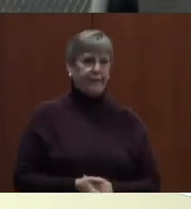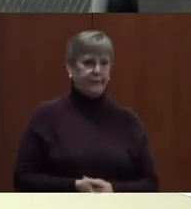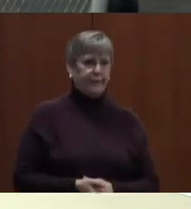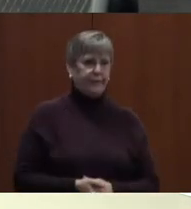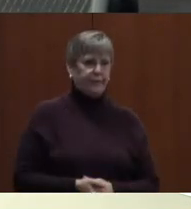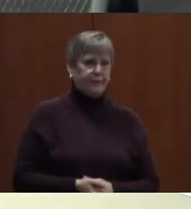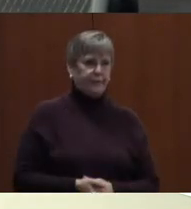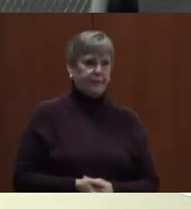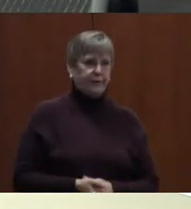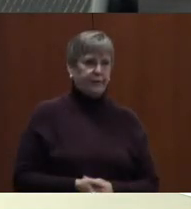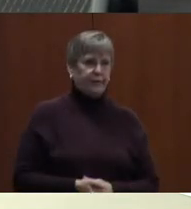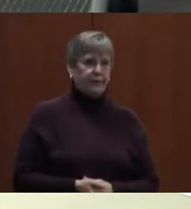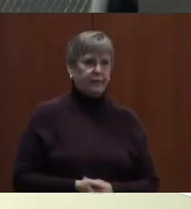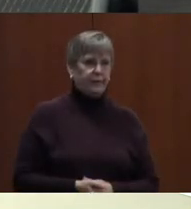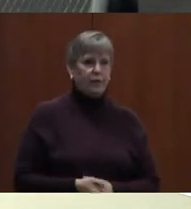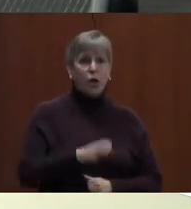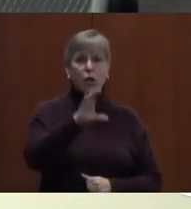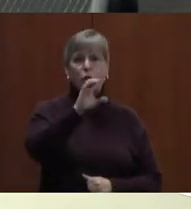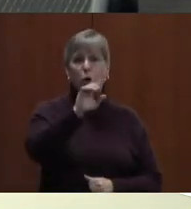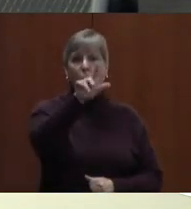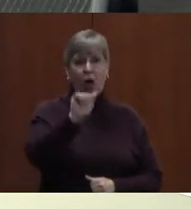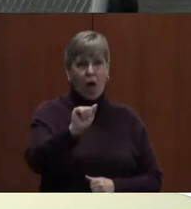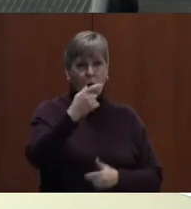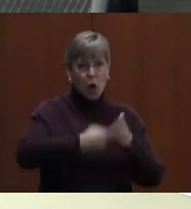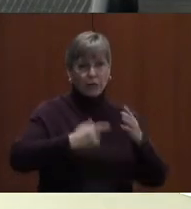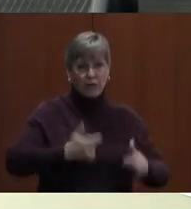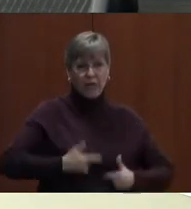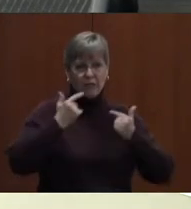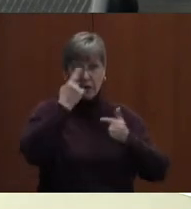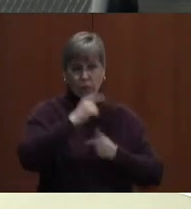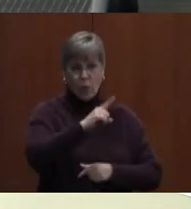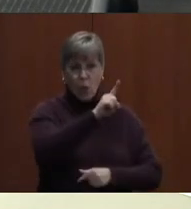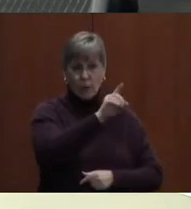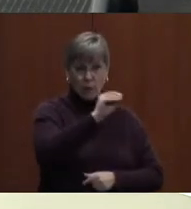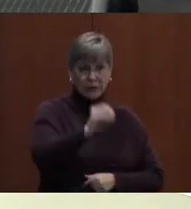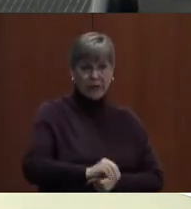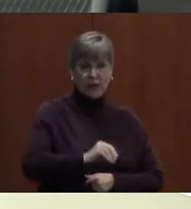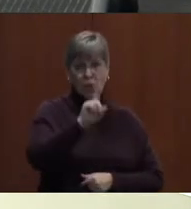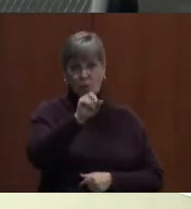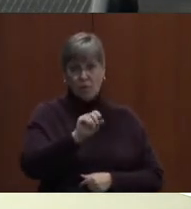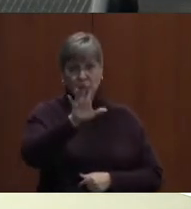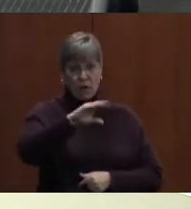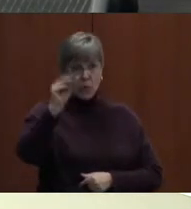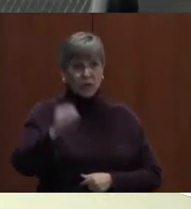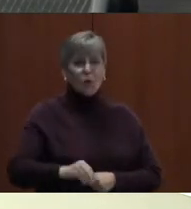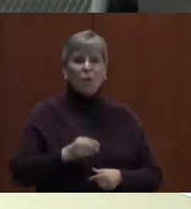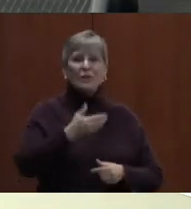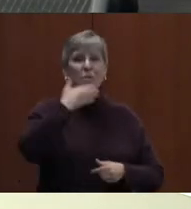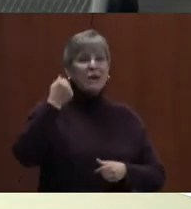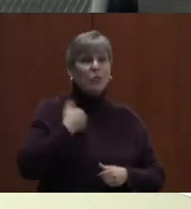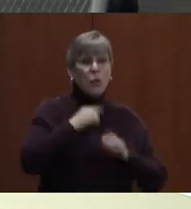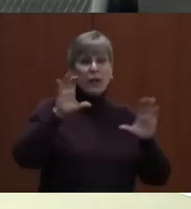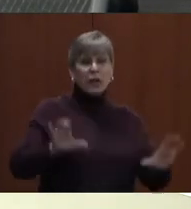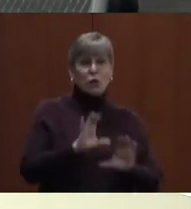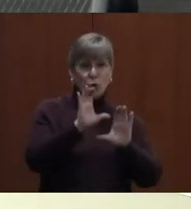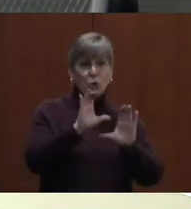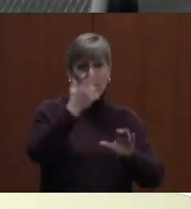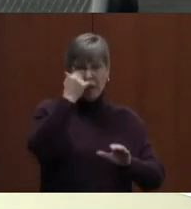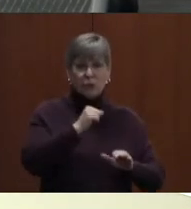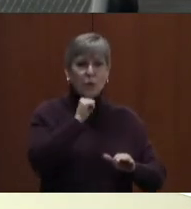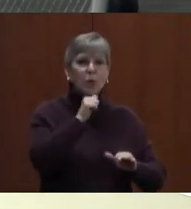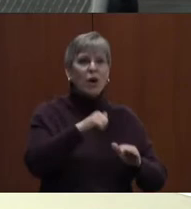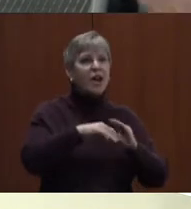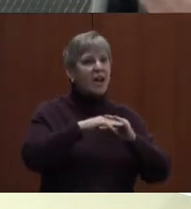The COLA of 1% or 1.5% was the best WCBOE could do because we are underfunded.